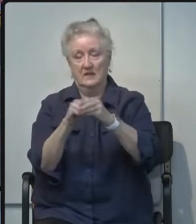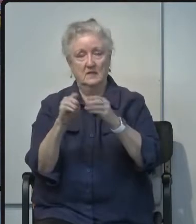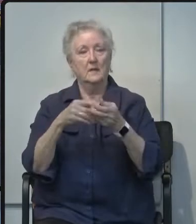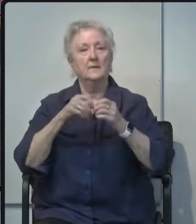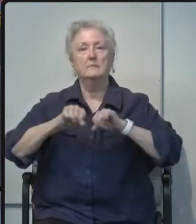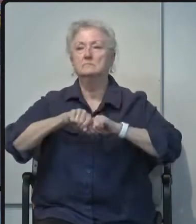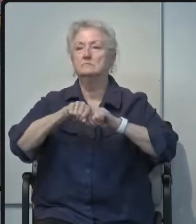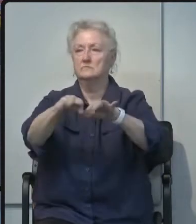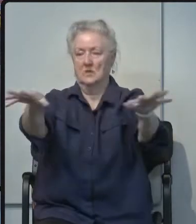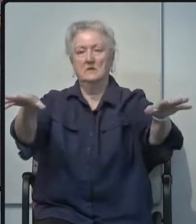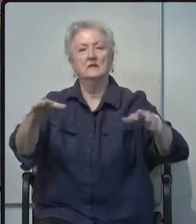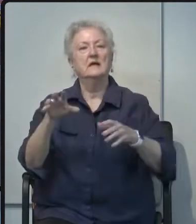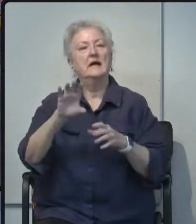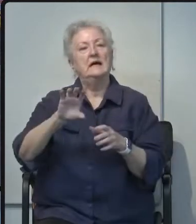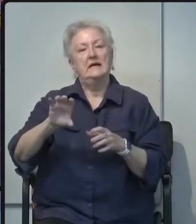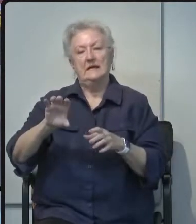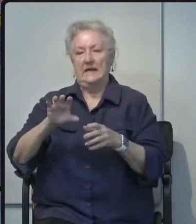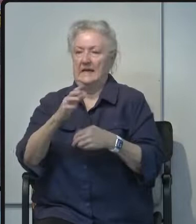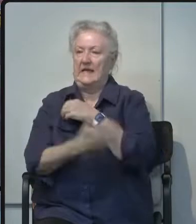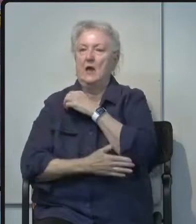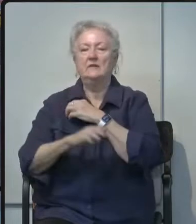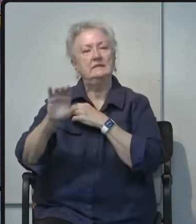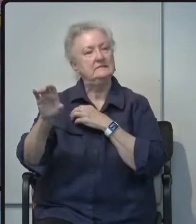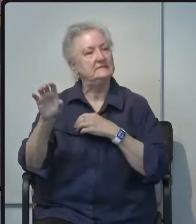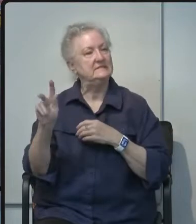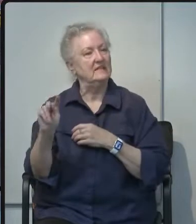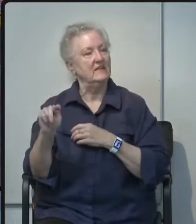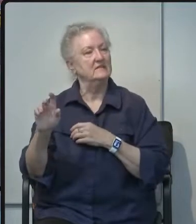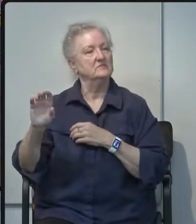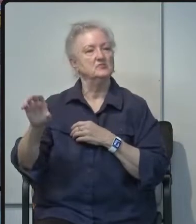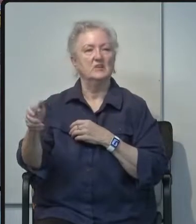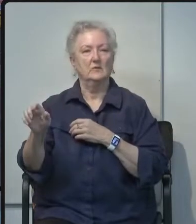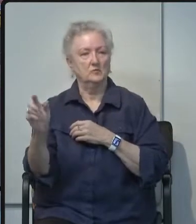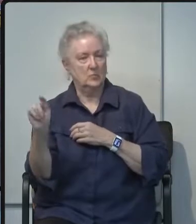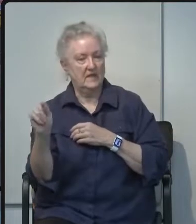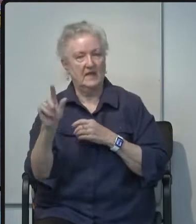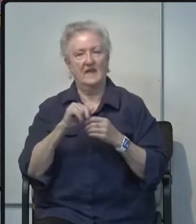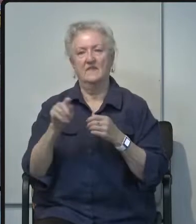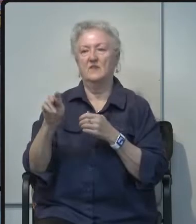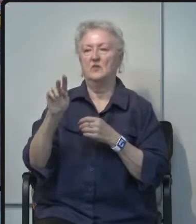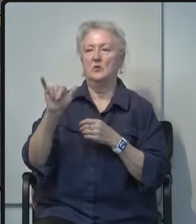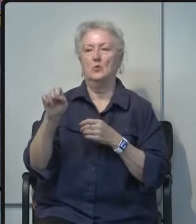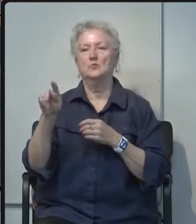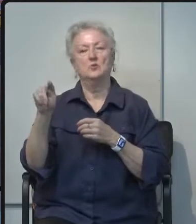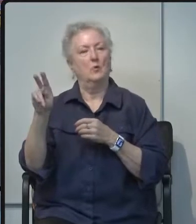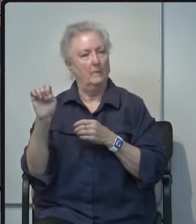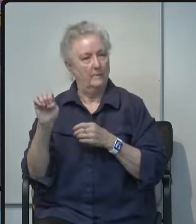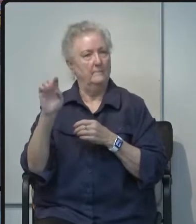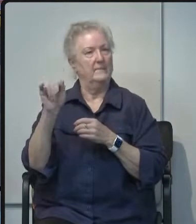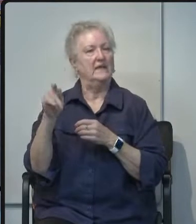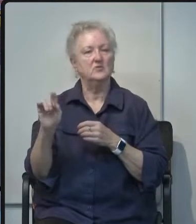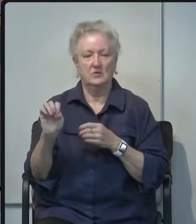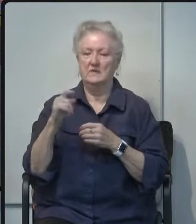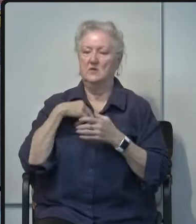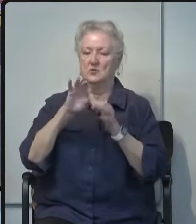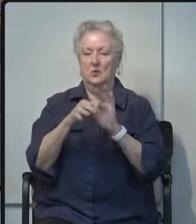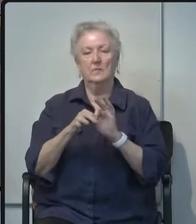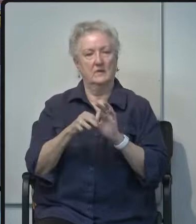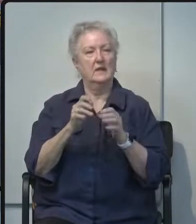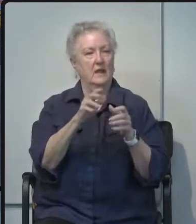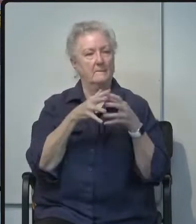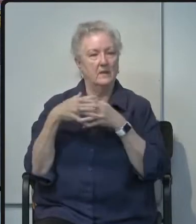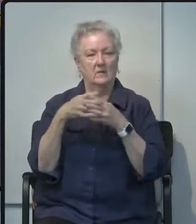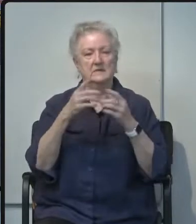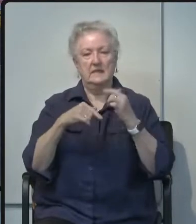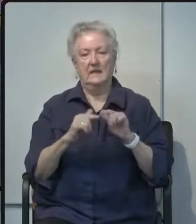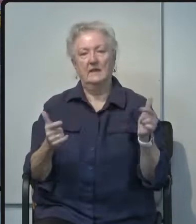County Television Channel 20 and the county's YouTube page the meeting is being interpreted in American Sign Language by Joe Black